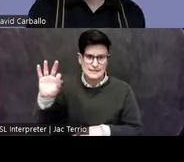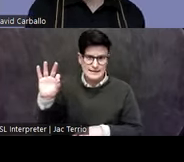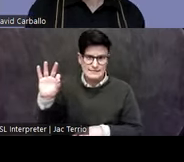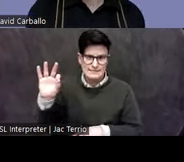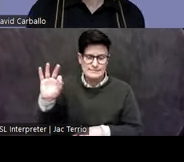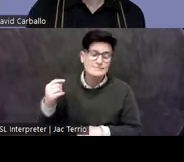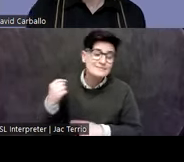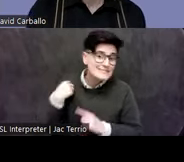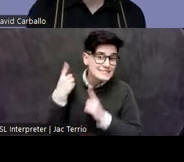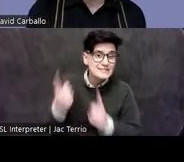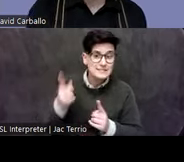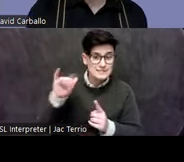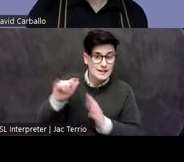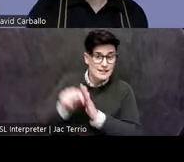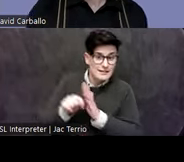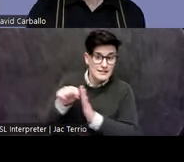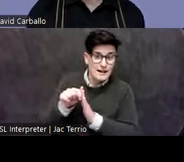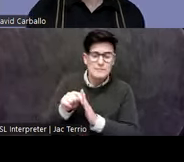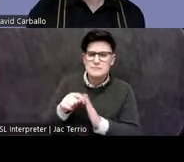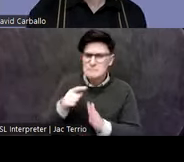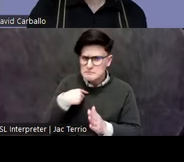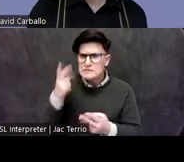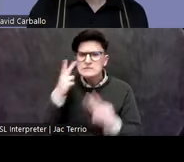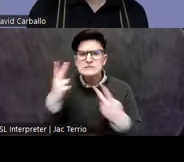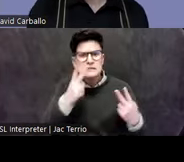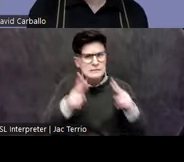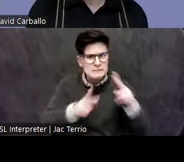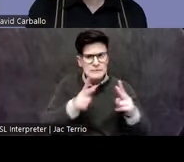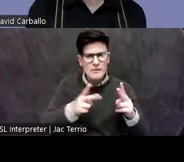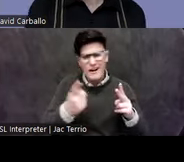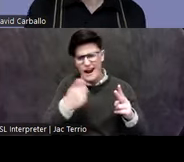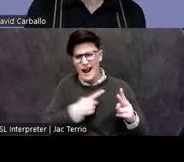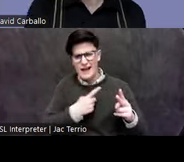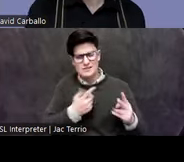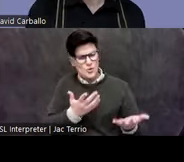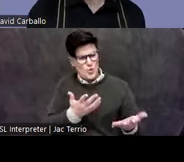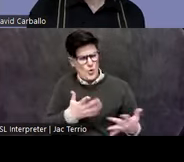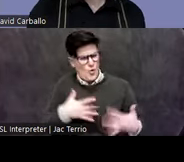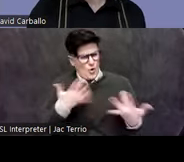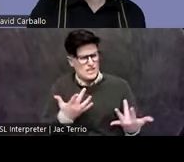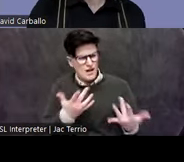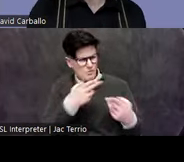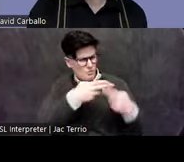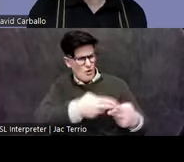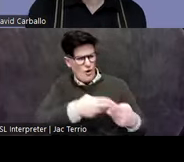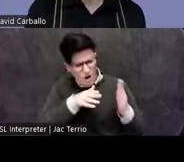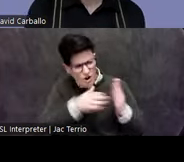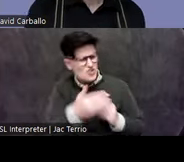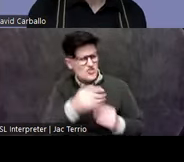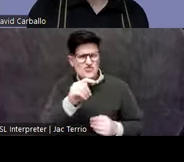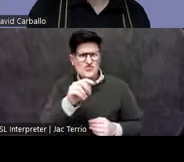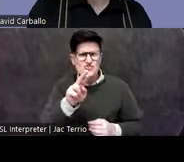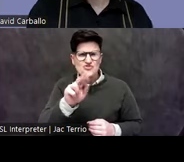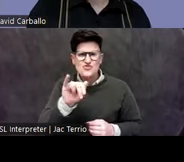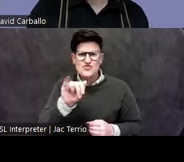since then, there have been people there who have asked, what's this with being traders? People say that the